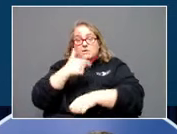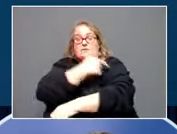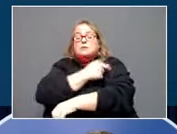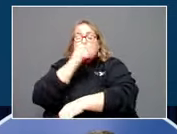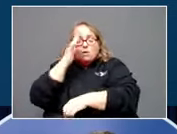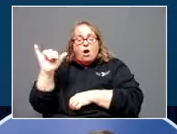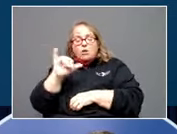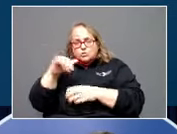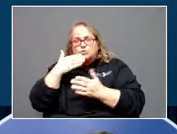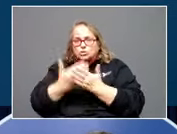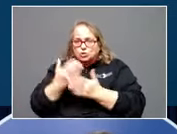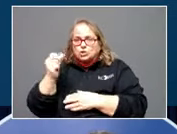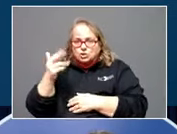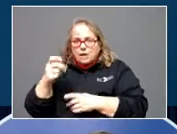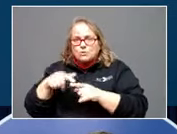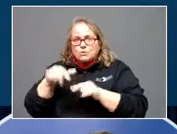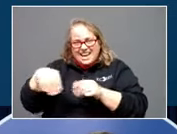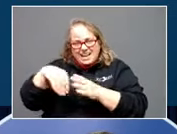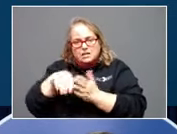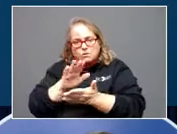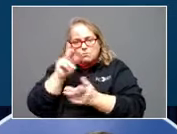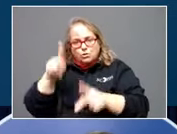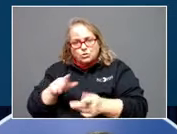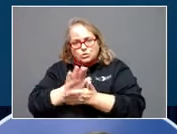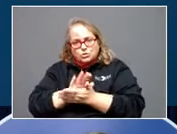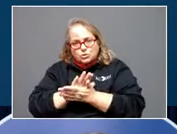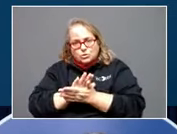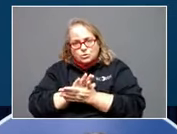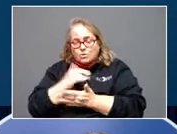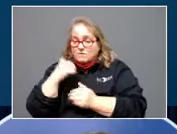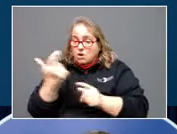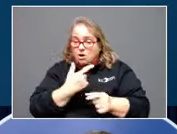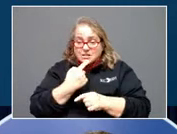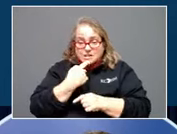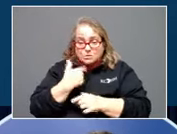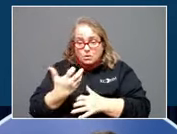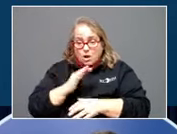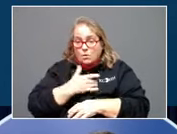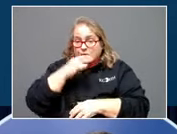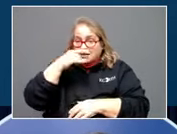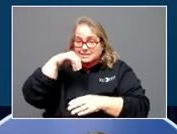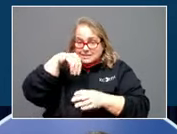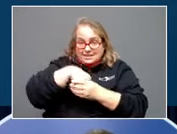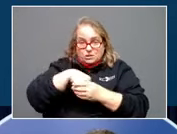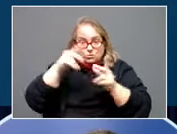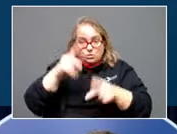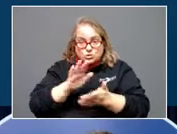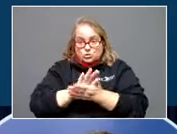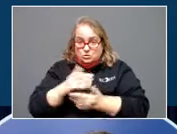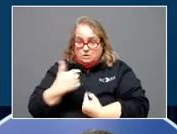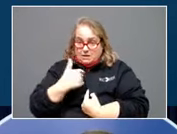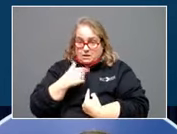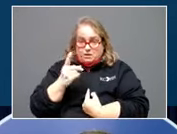best shape to stay in person. We've all said that we want our kids to stay in person. I do. Down to two middle